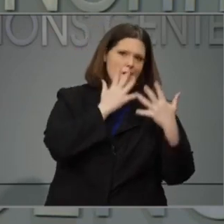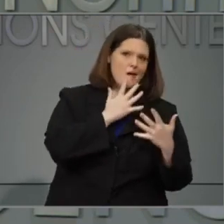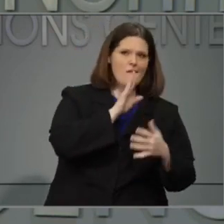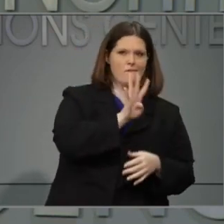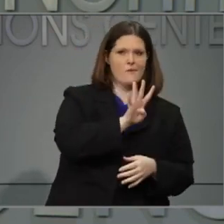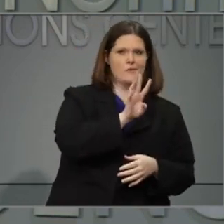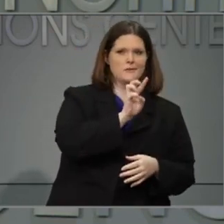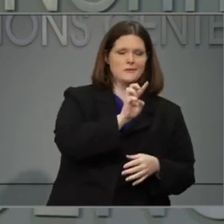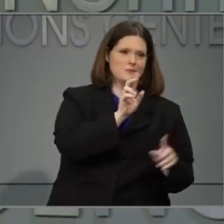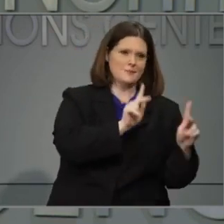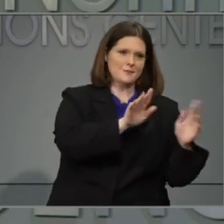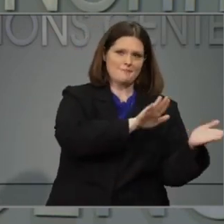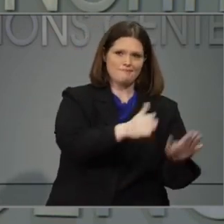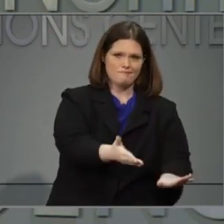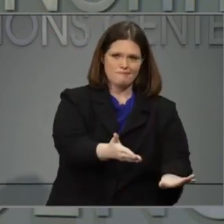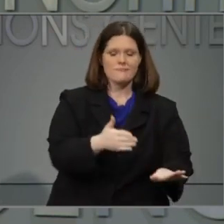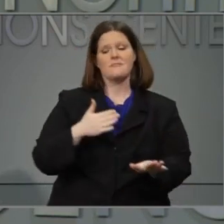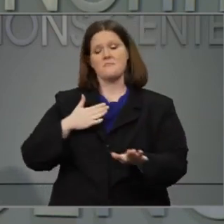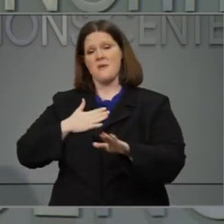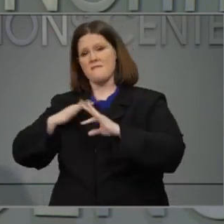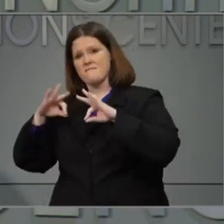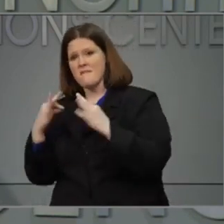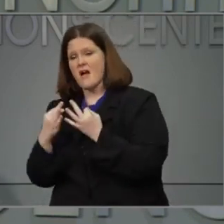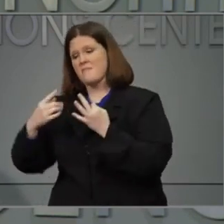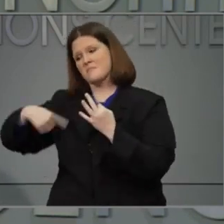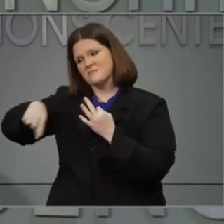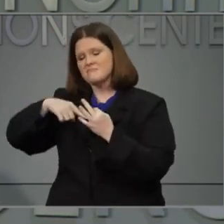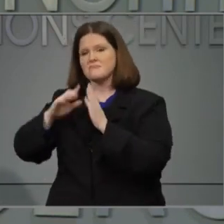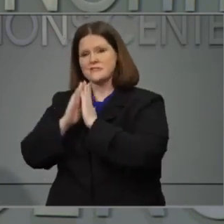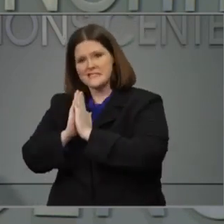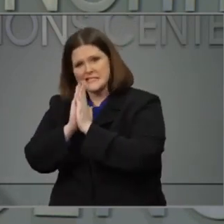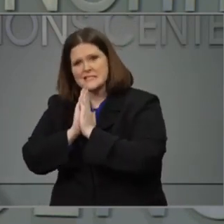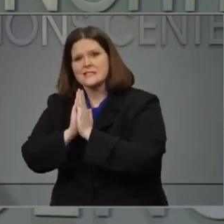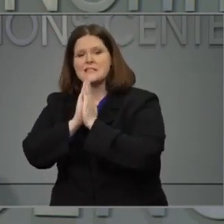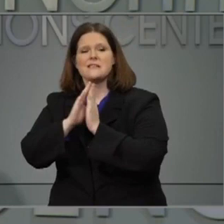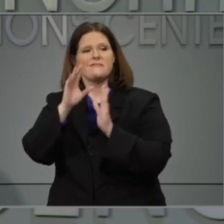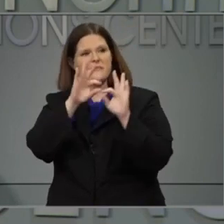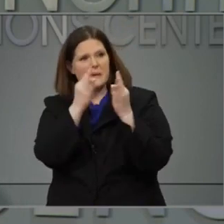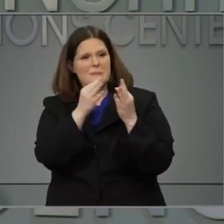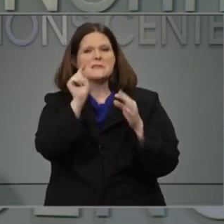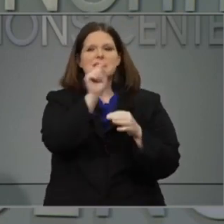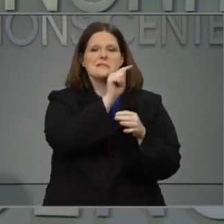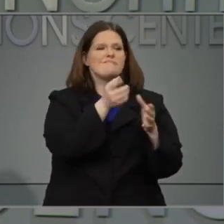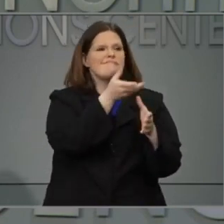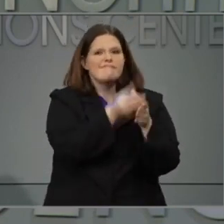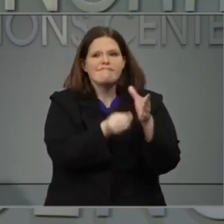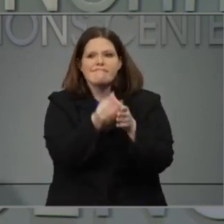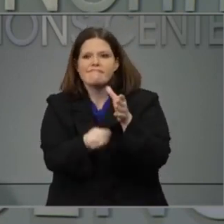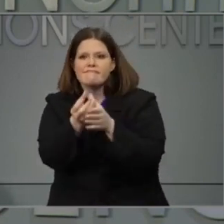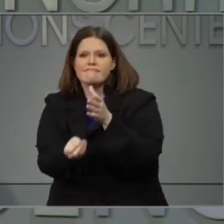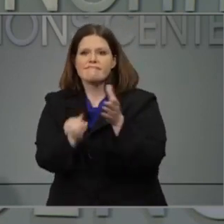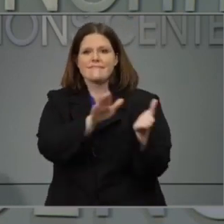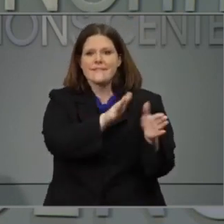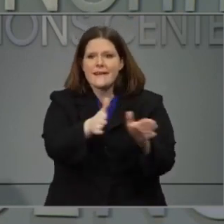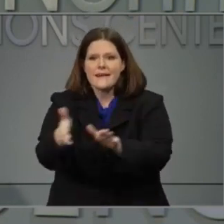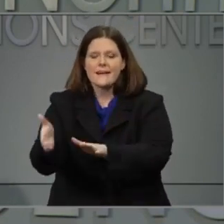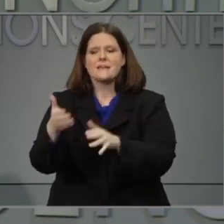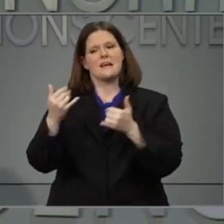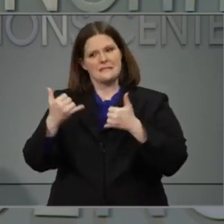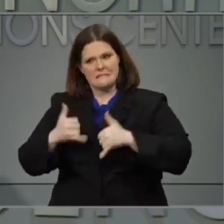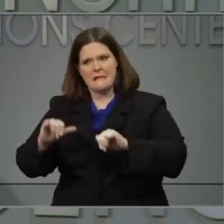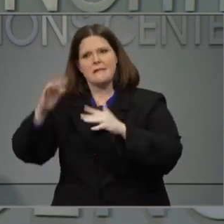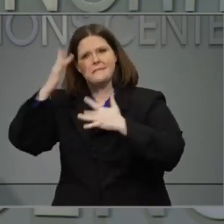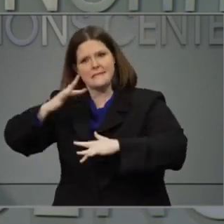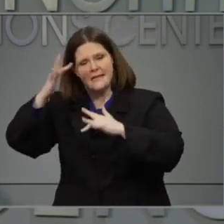My family and I continue to pray for those who have lost their battle with this disease and for those who are still